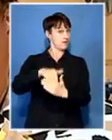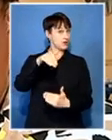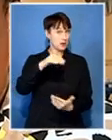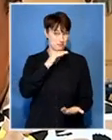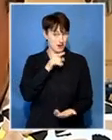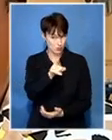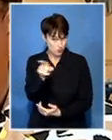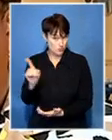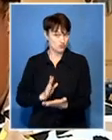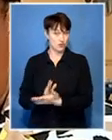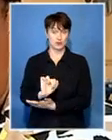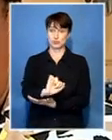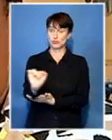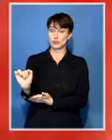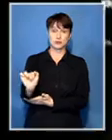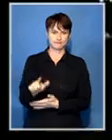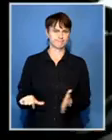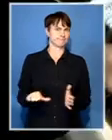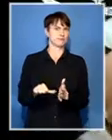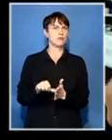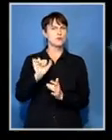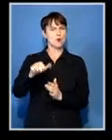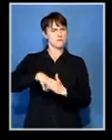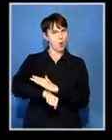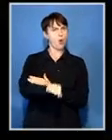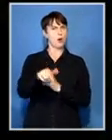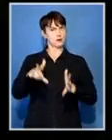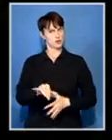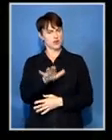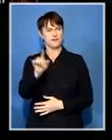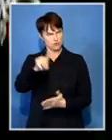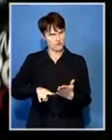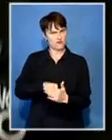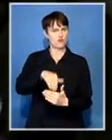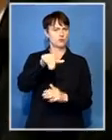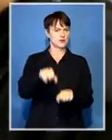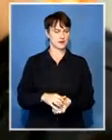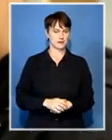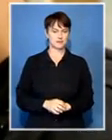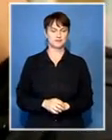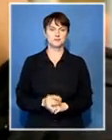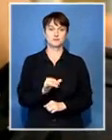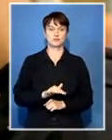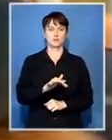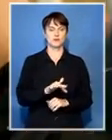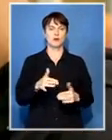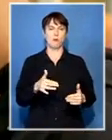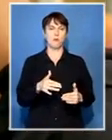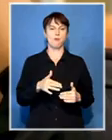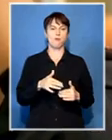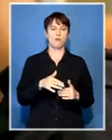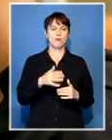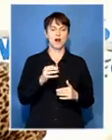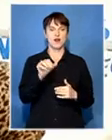right of every citizen monitoring that all goes well in the Buffalo City Metro is a delegation from the a you